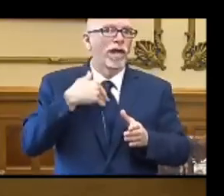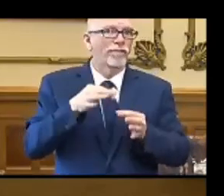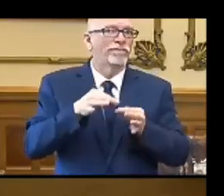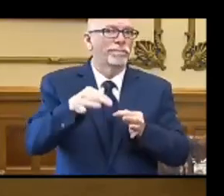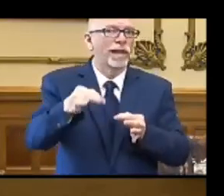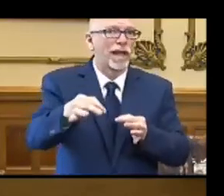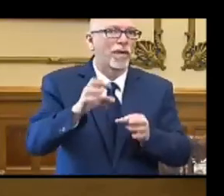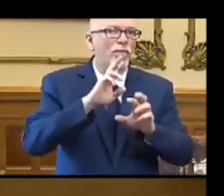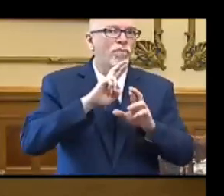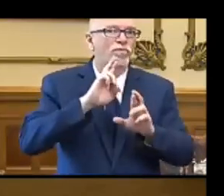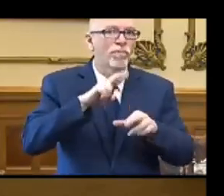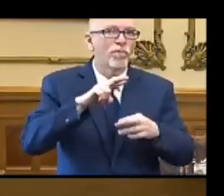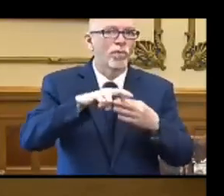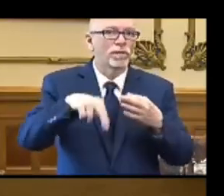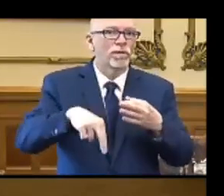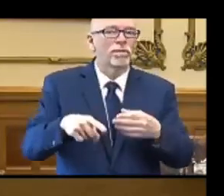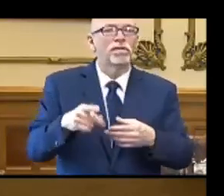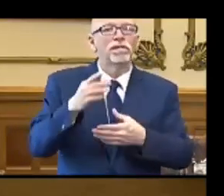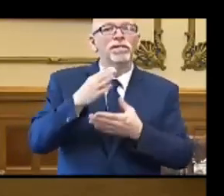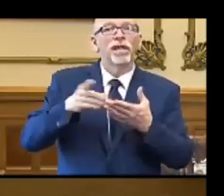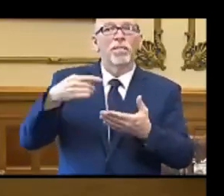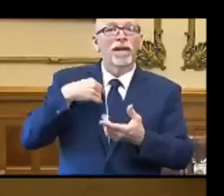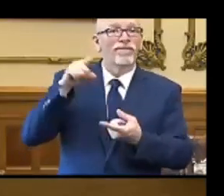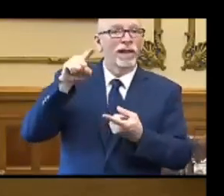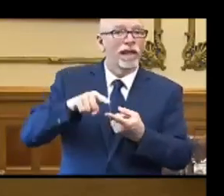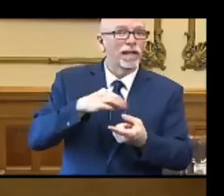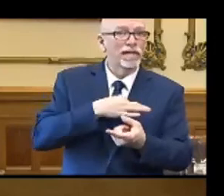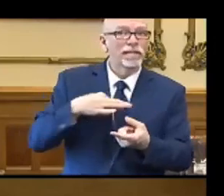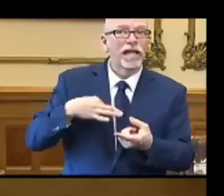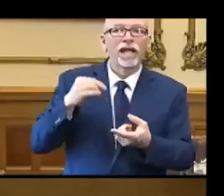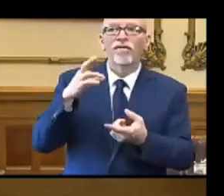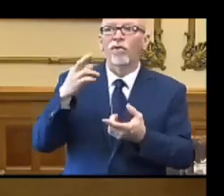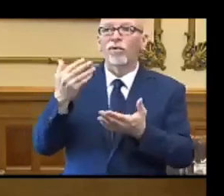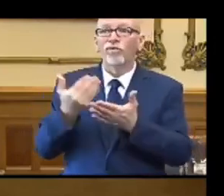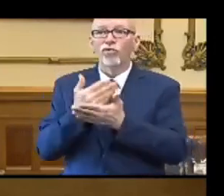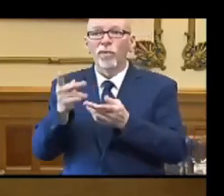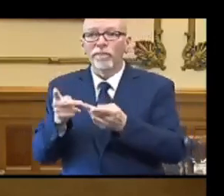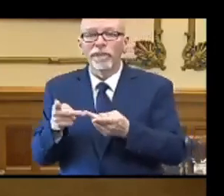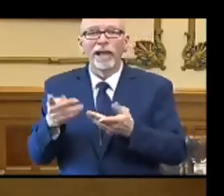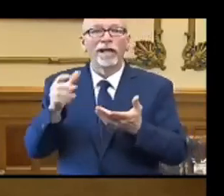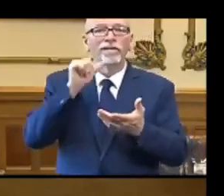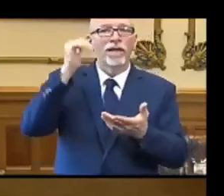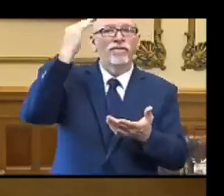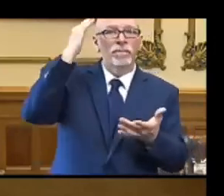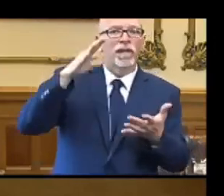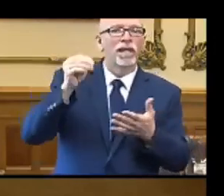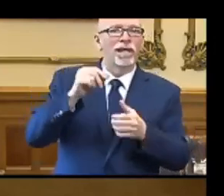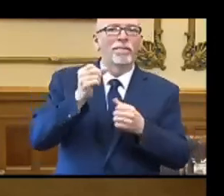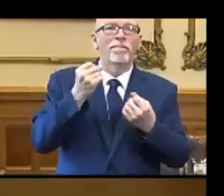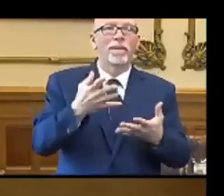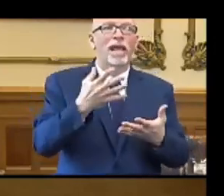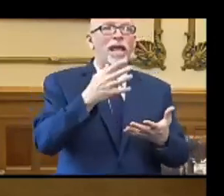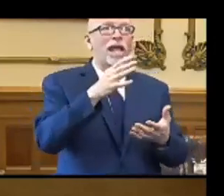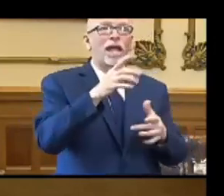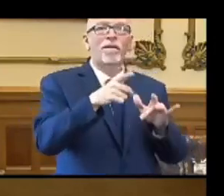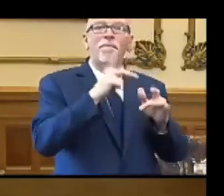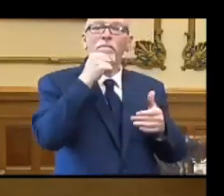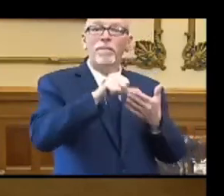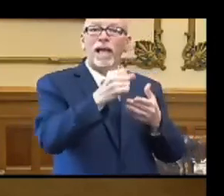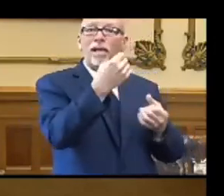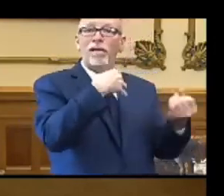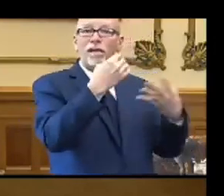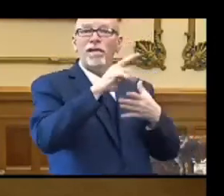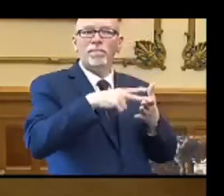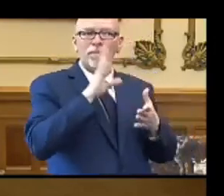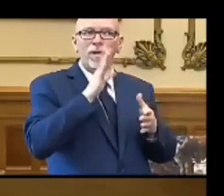Some clerks may be operating with reduced staff or unfamiliar resources, and the volume of absentee ballots may require counting to last